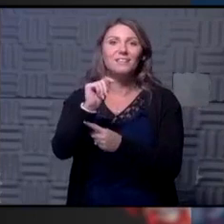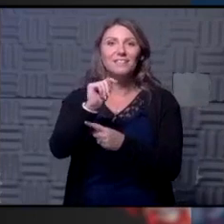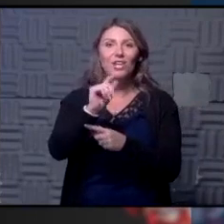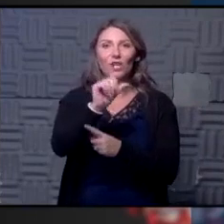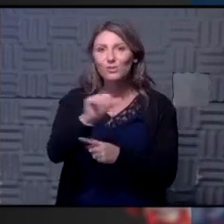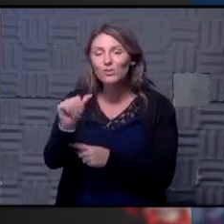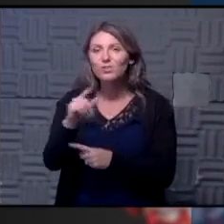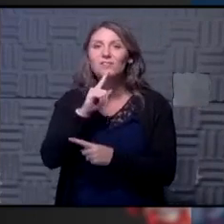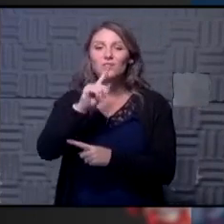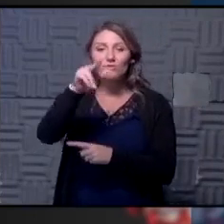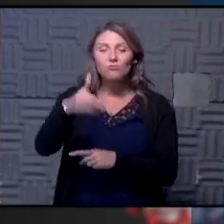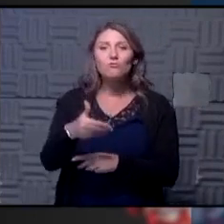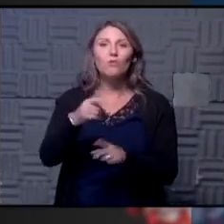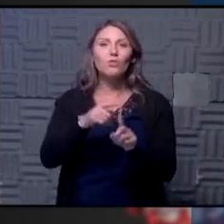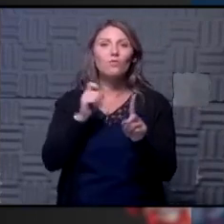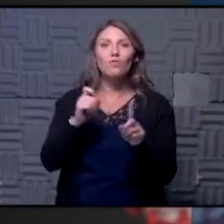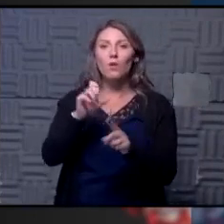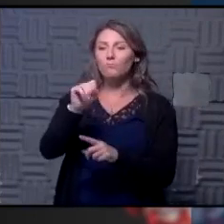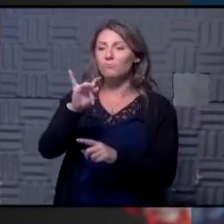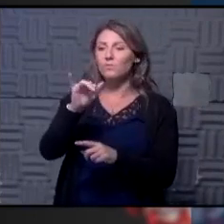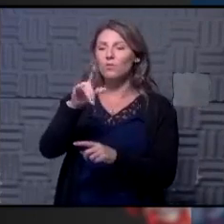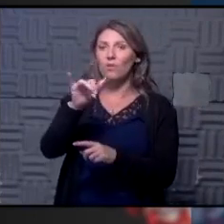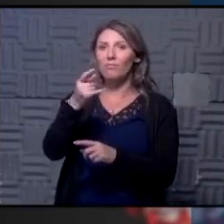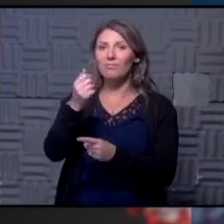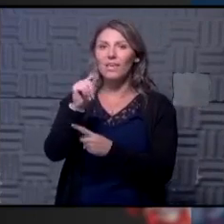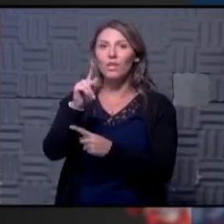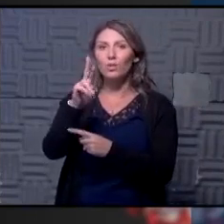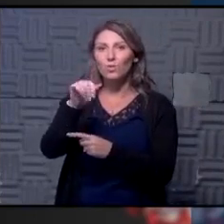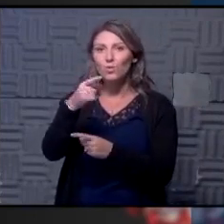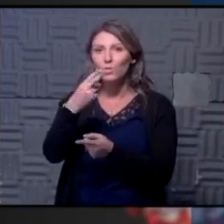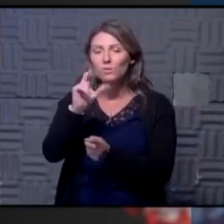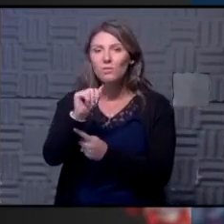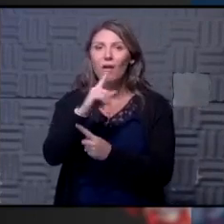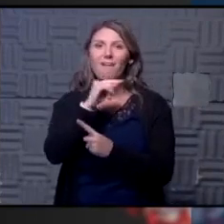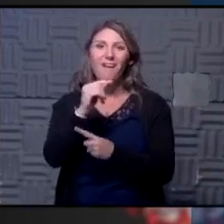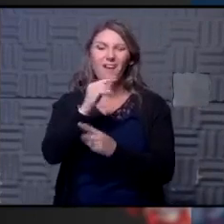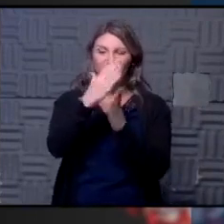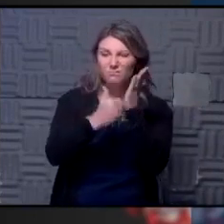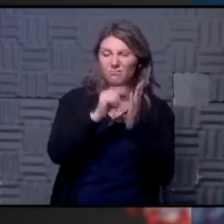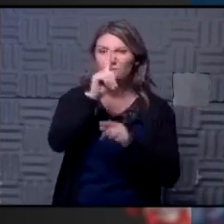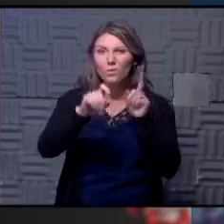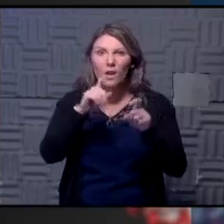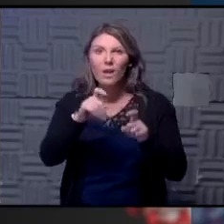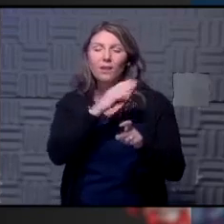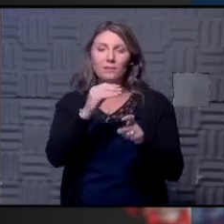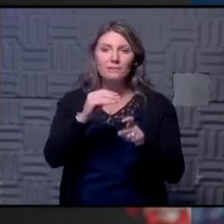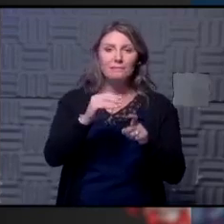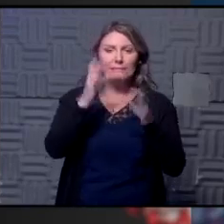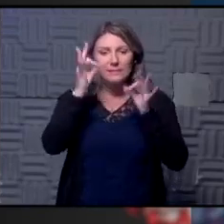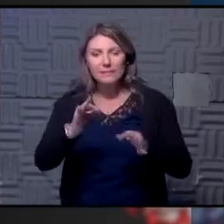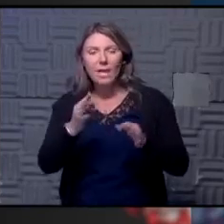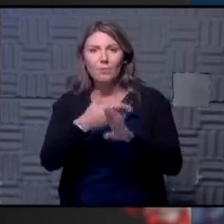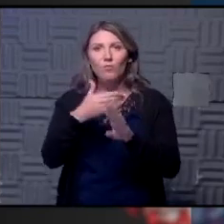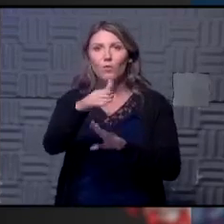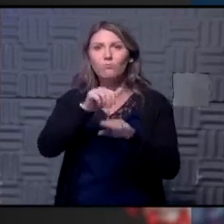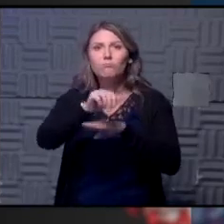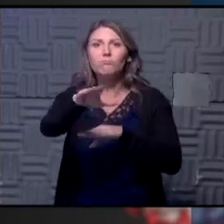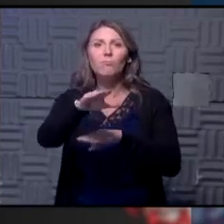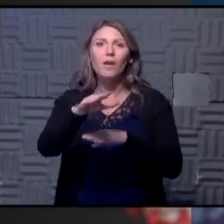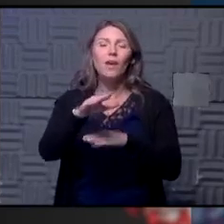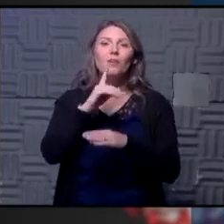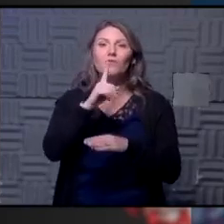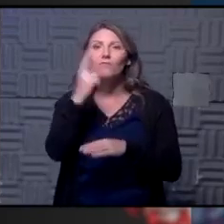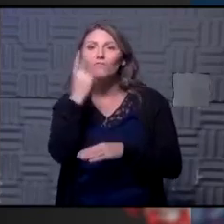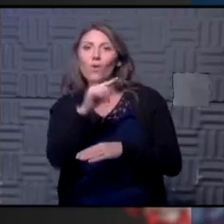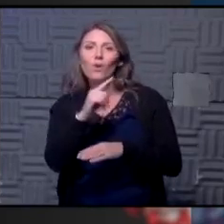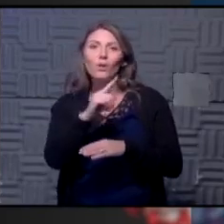from salt lake city utah with a list of precautions and questions that you need to consider before you decide to send your out your kids out trick-or-treating or